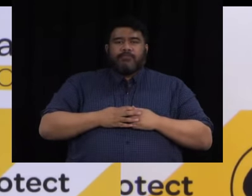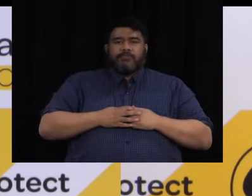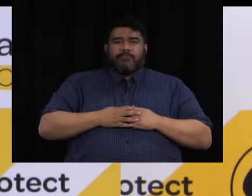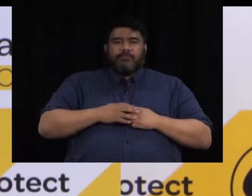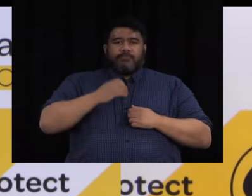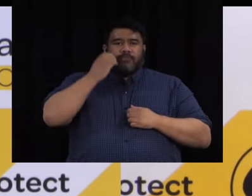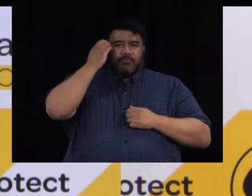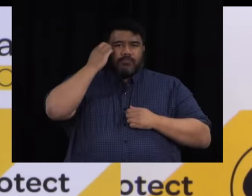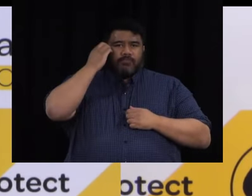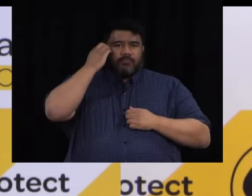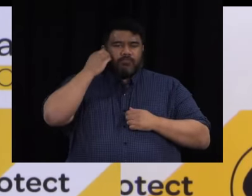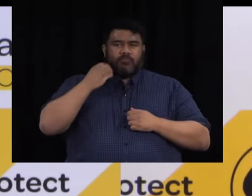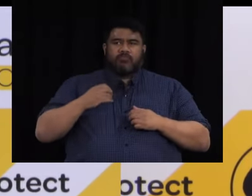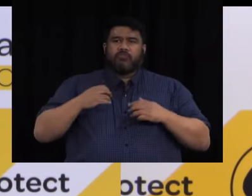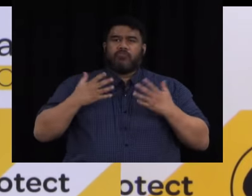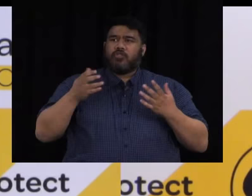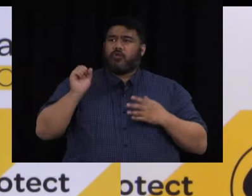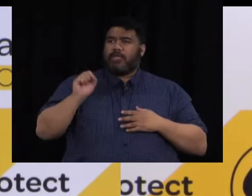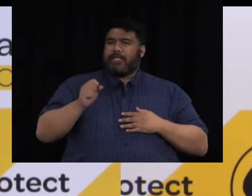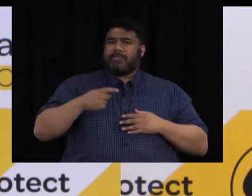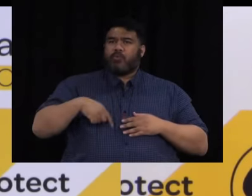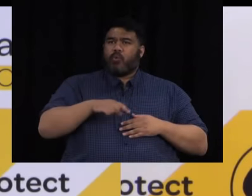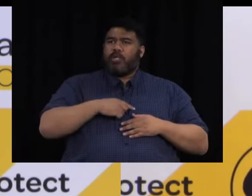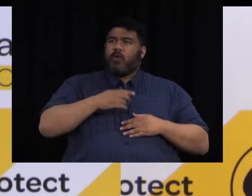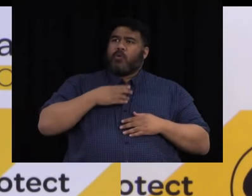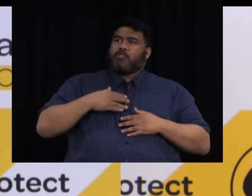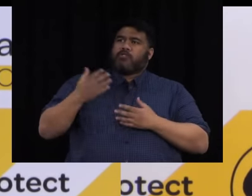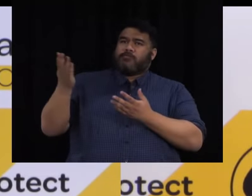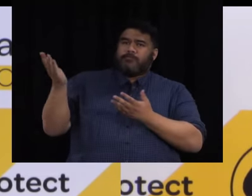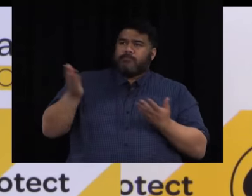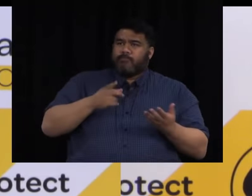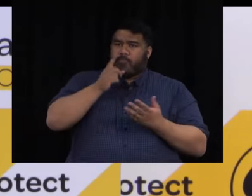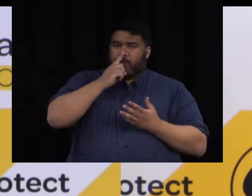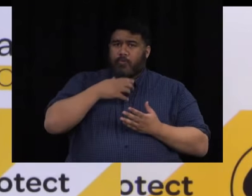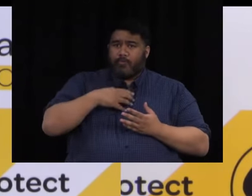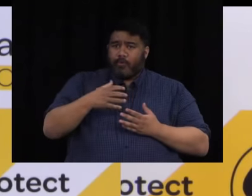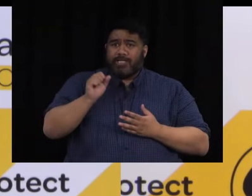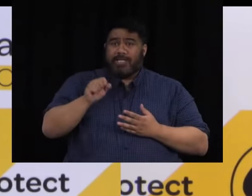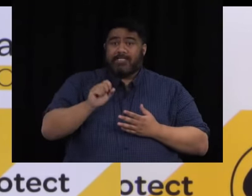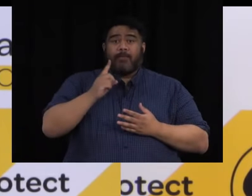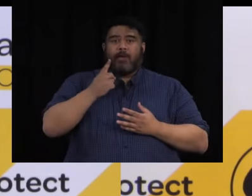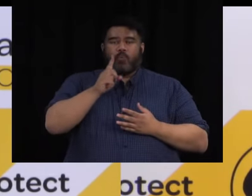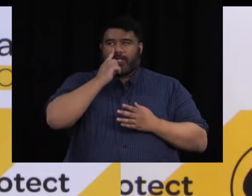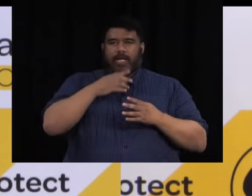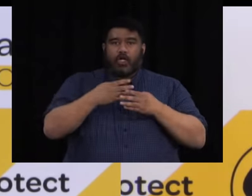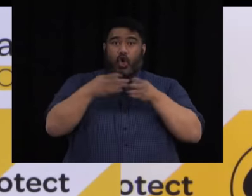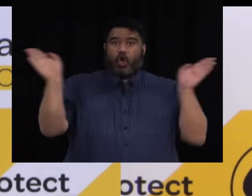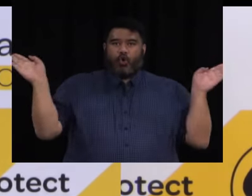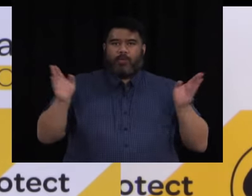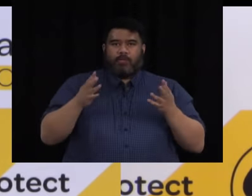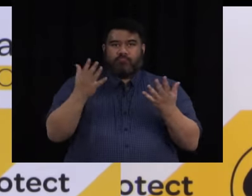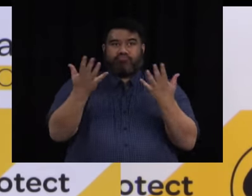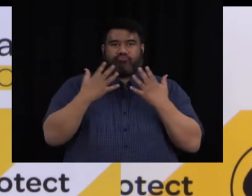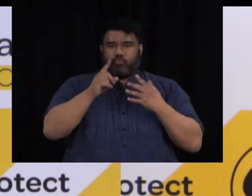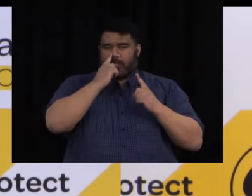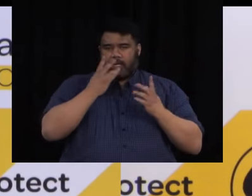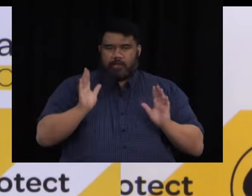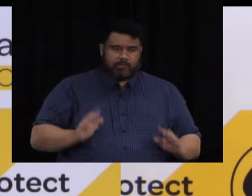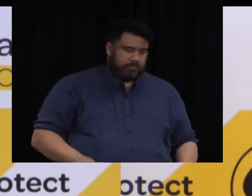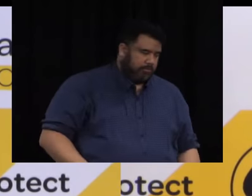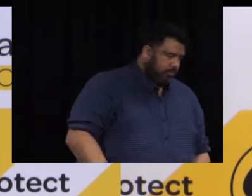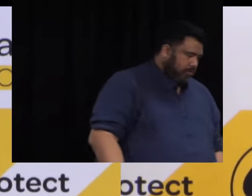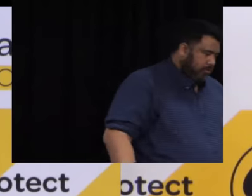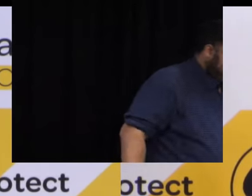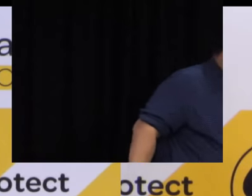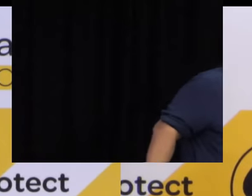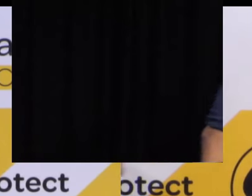away the advantages that we have in order to allow more people in isn't going to leave us better off. There's two lotteries in. You reckon you've got a better